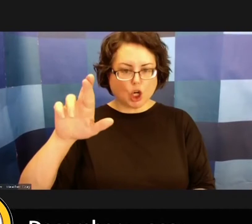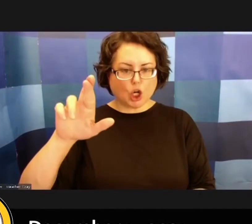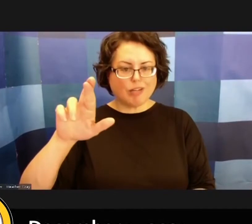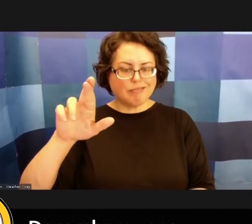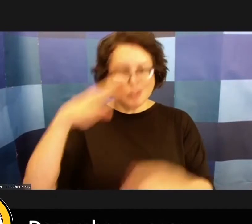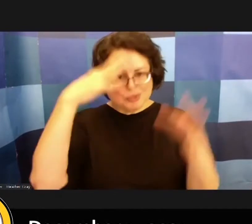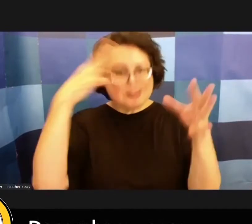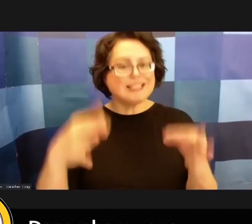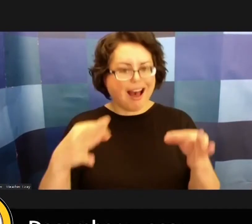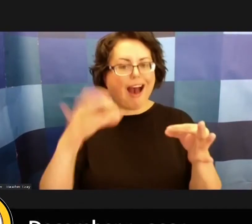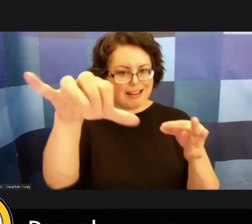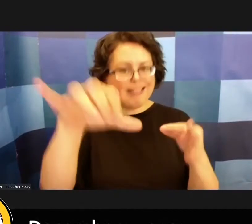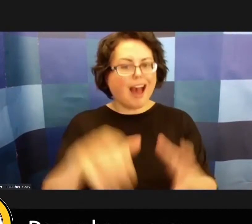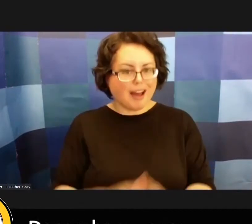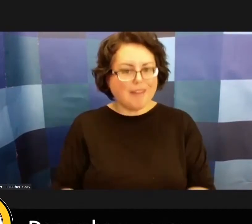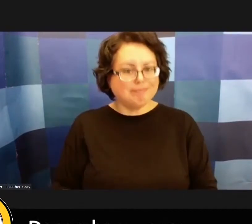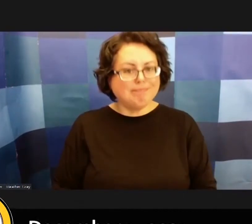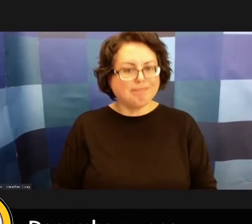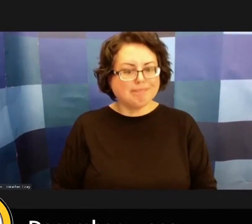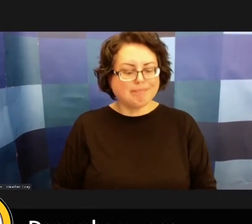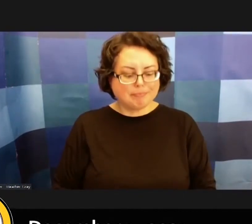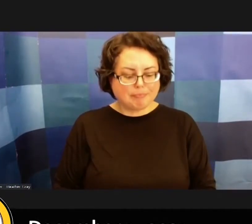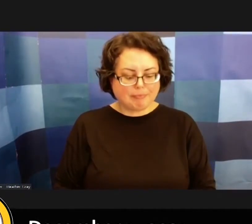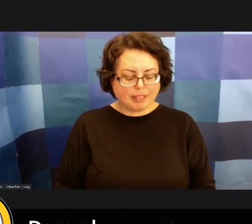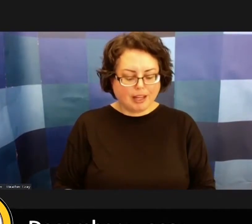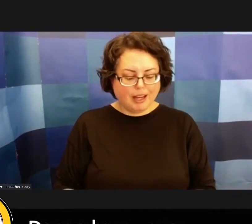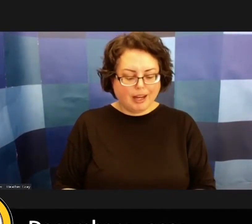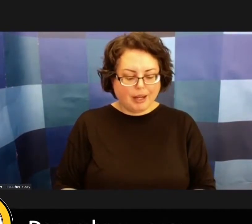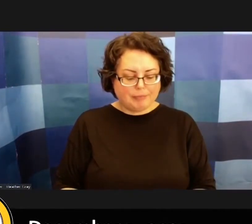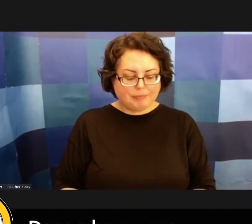you know there are some other